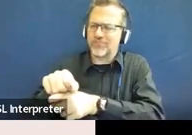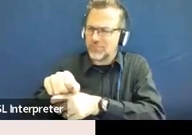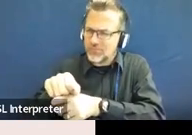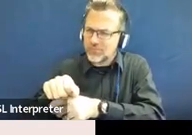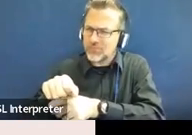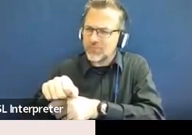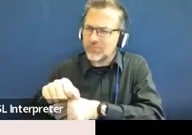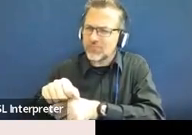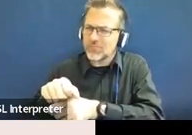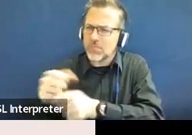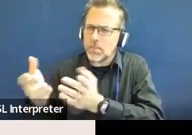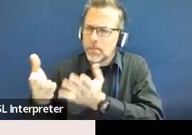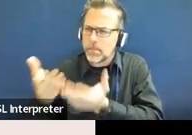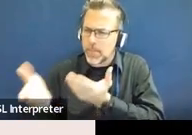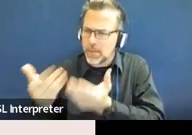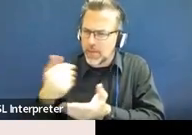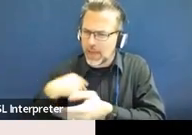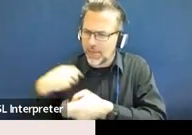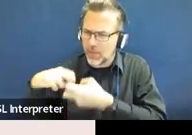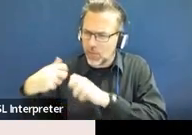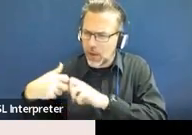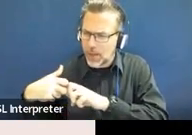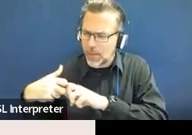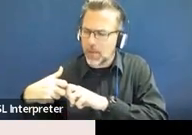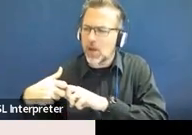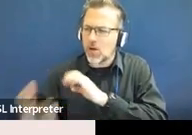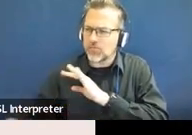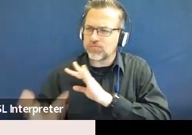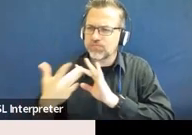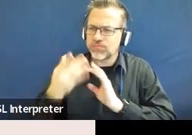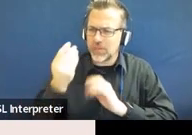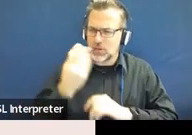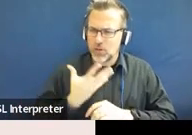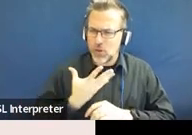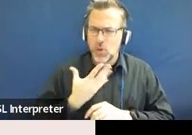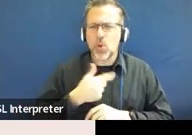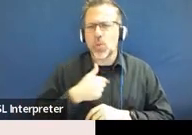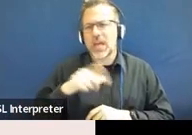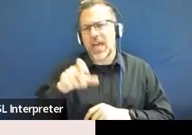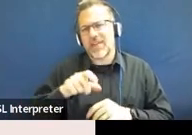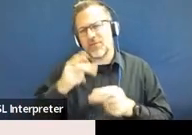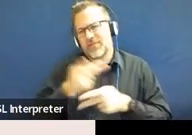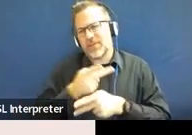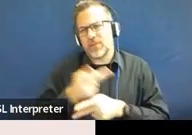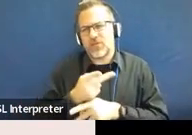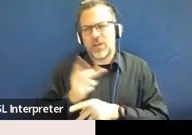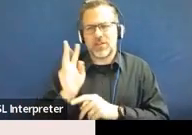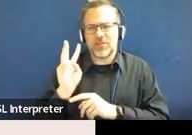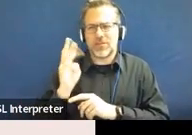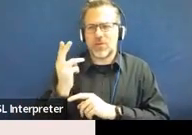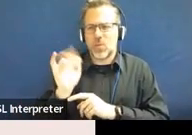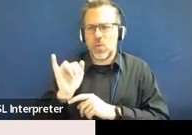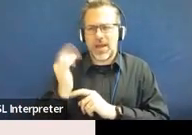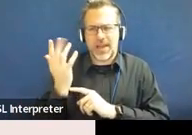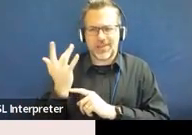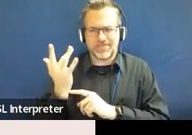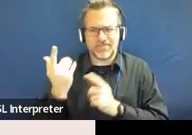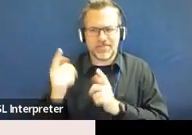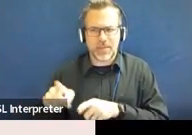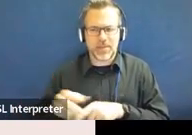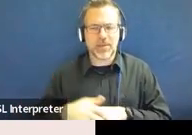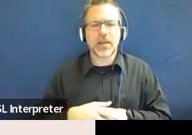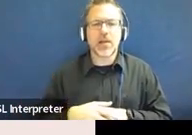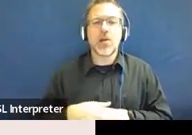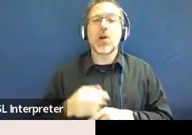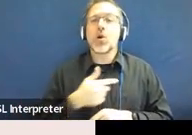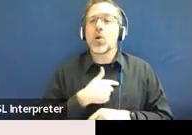know, then what we are responsible for as a team is to investigate. Why did this happen? And the way that we do that is we look at